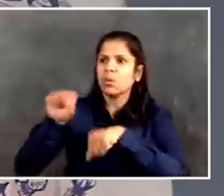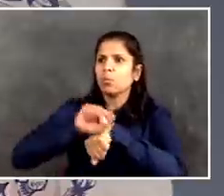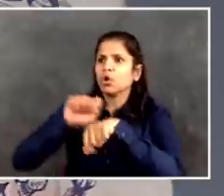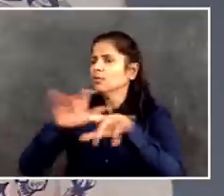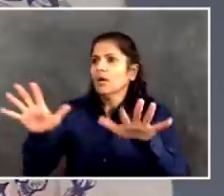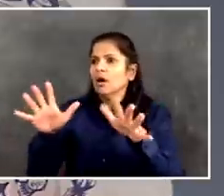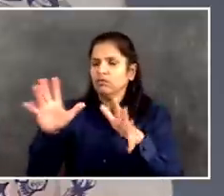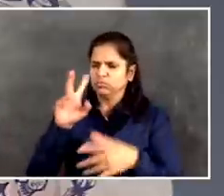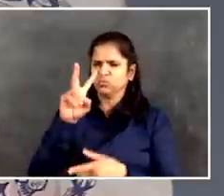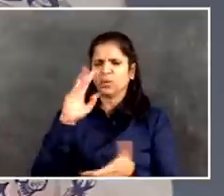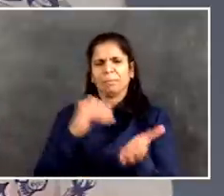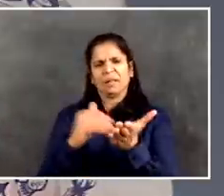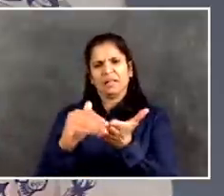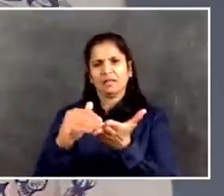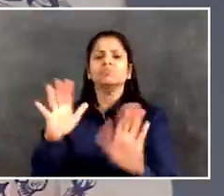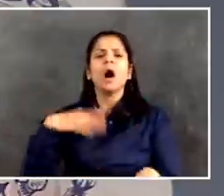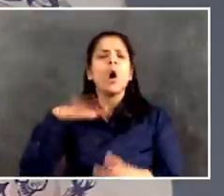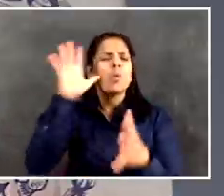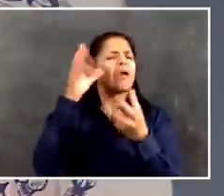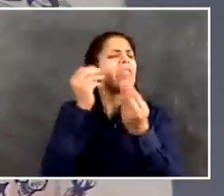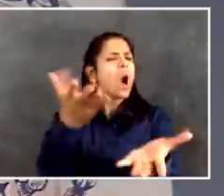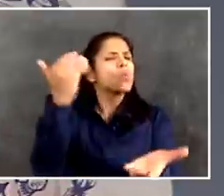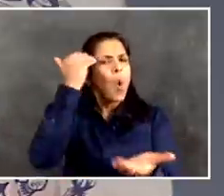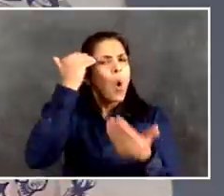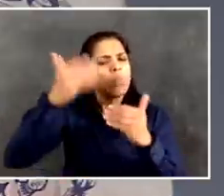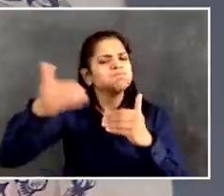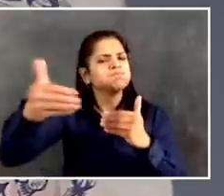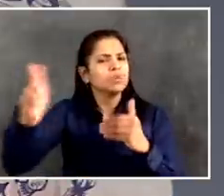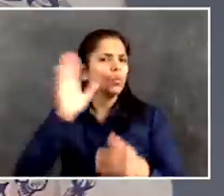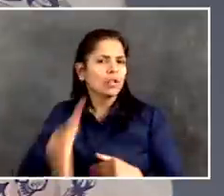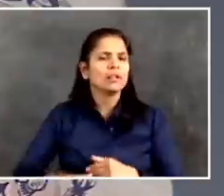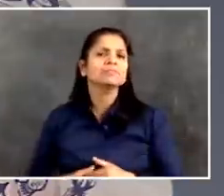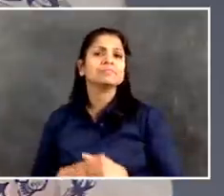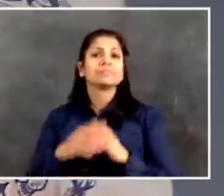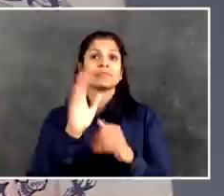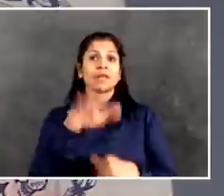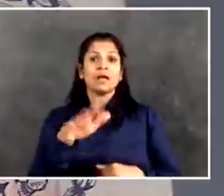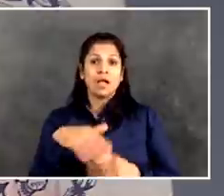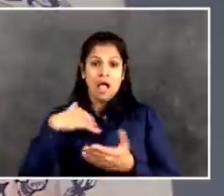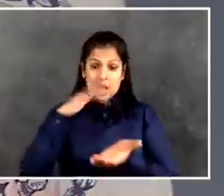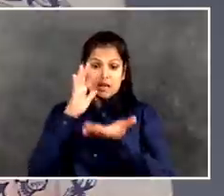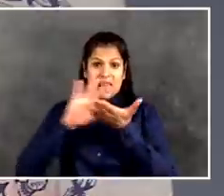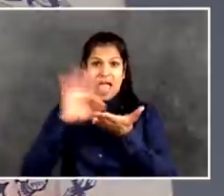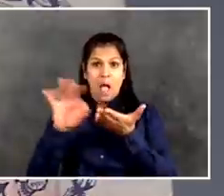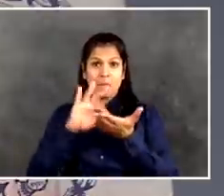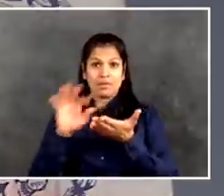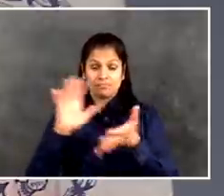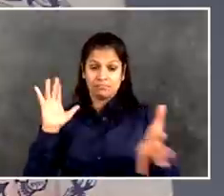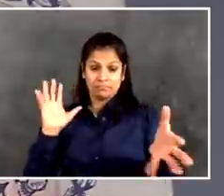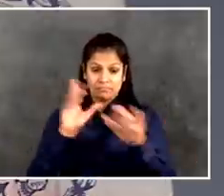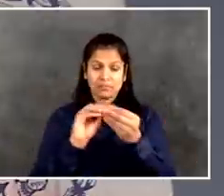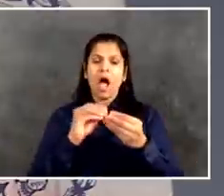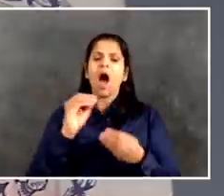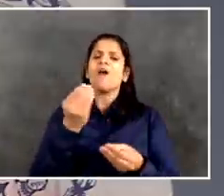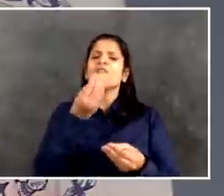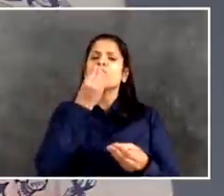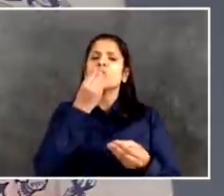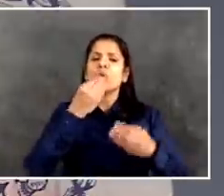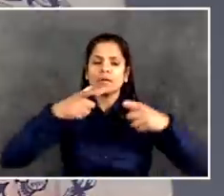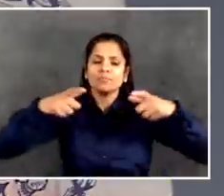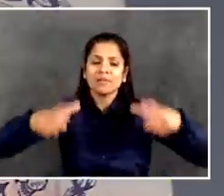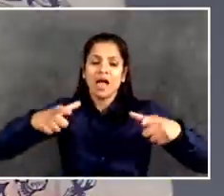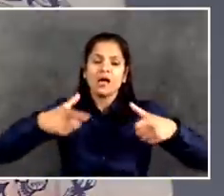The meals count tells you something, you know, we started smaller, we got to the point now where we project about 10 million meals in April,